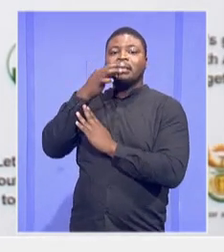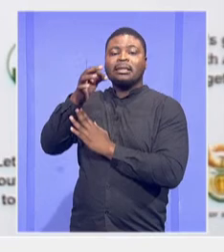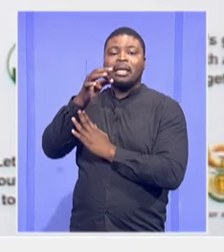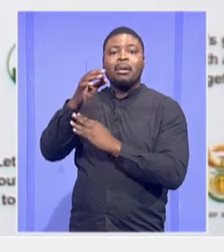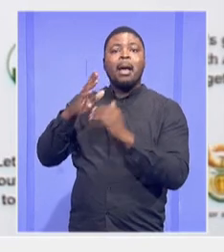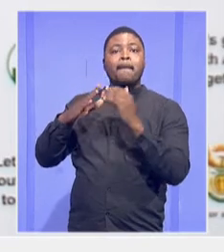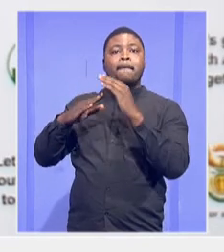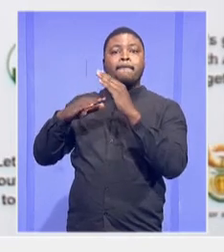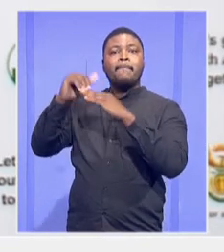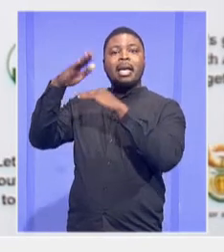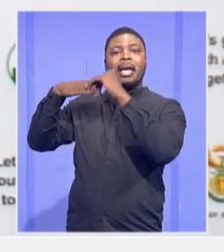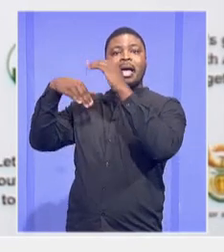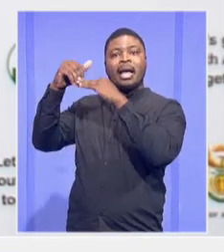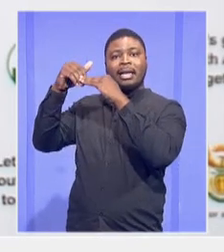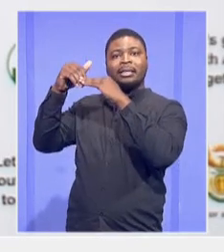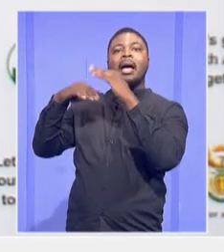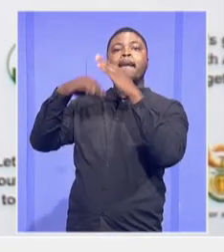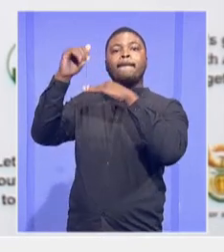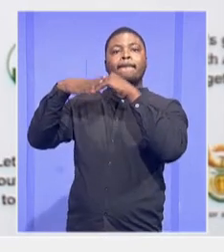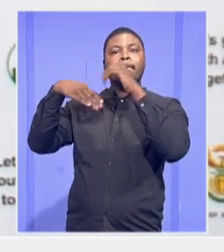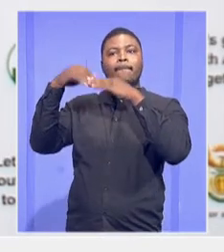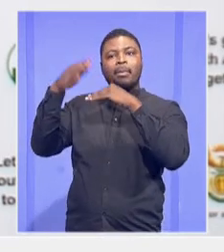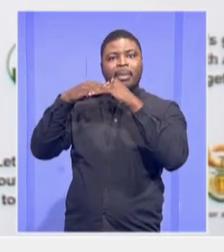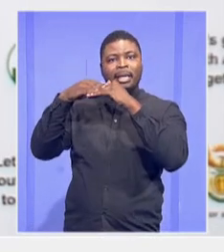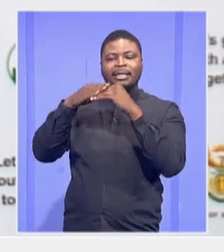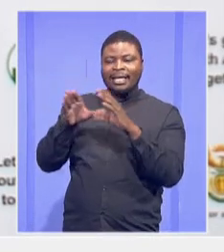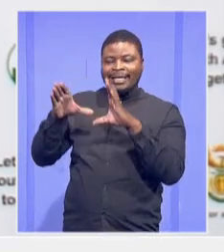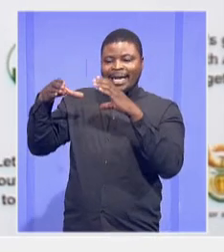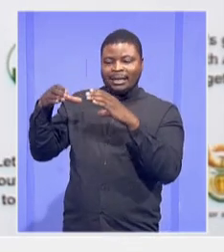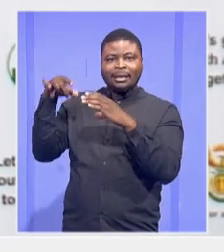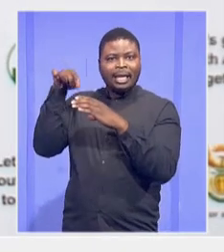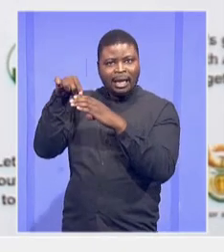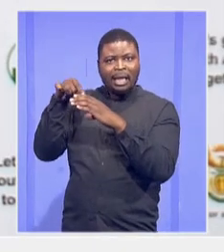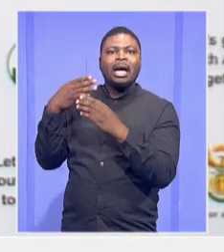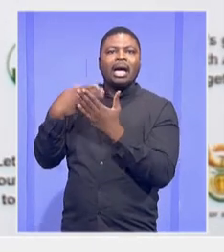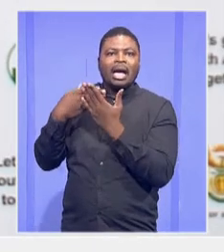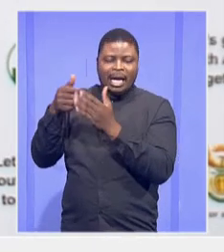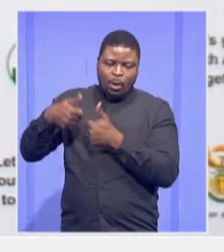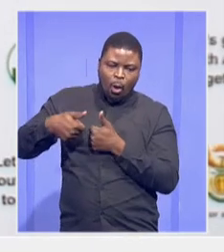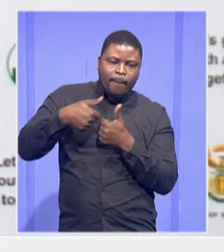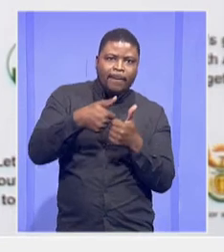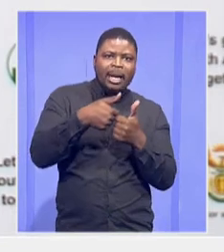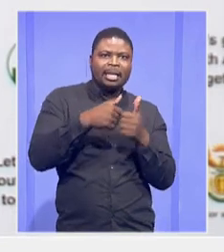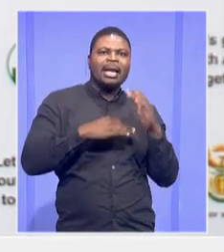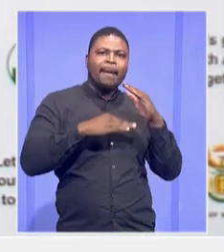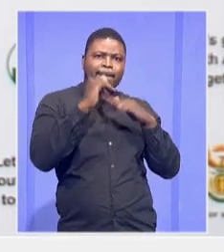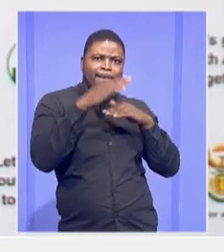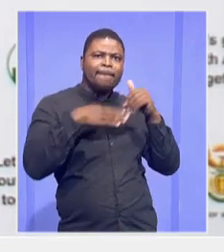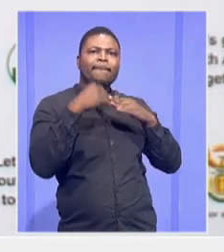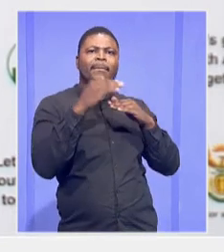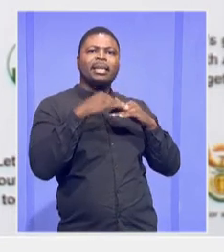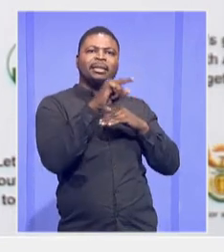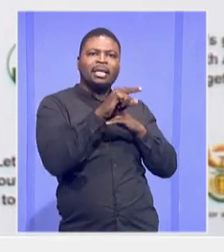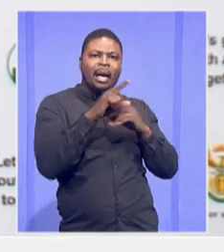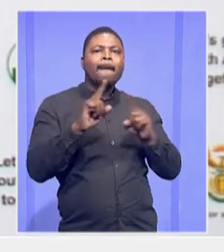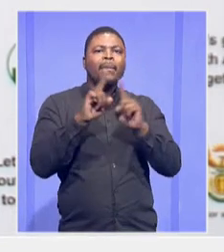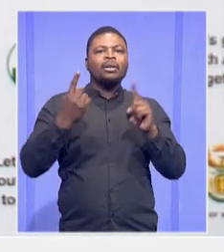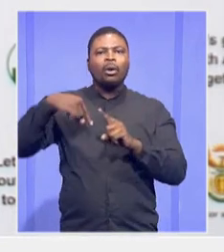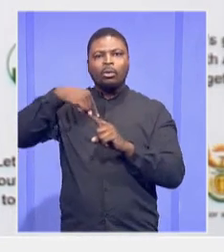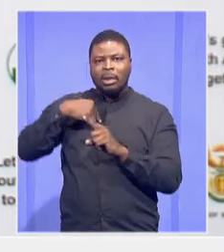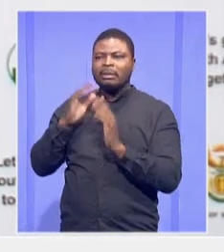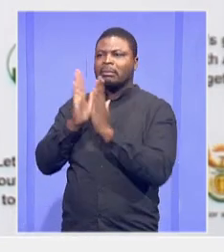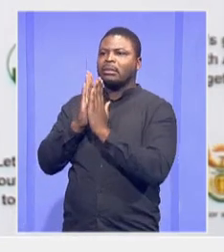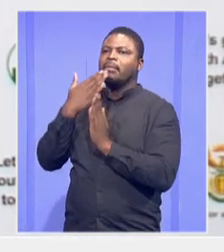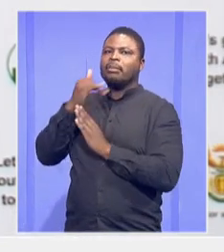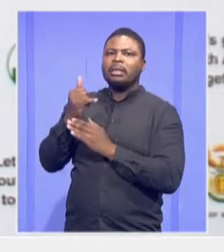to go back to work, we even said to them, you have to divide your work into at least shifts. There should be shifts working